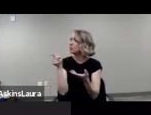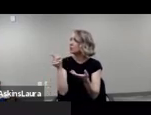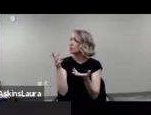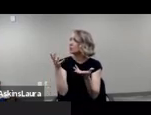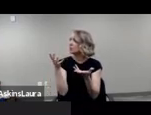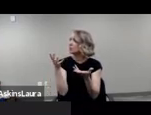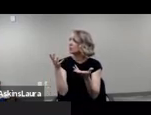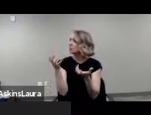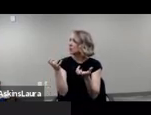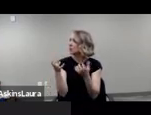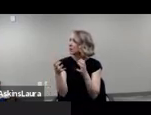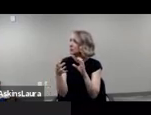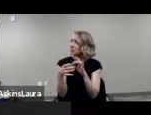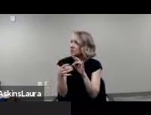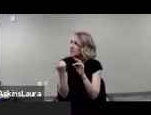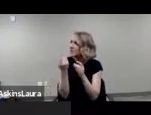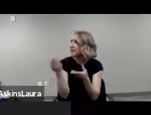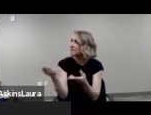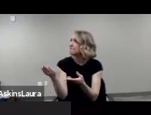had a point to make